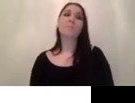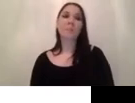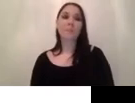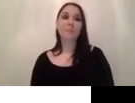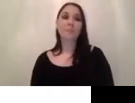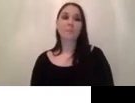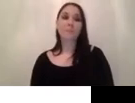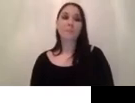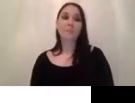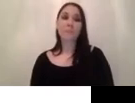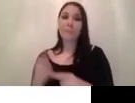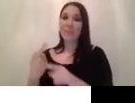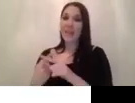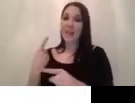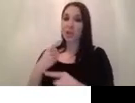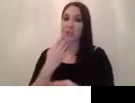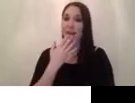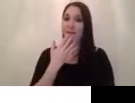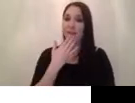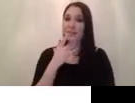in this case this is a label